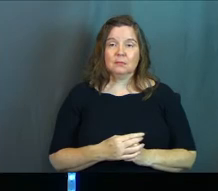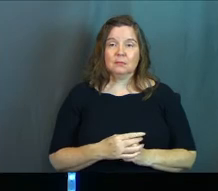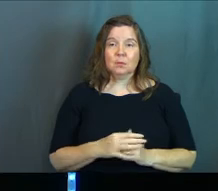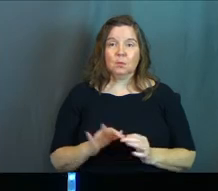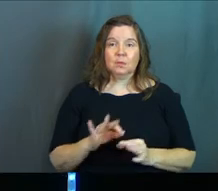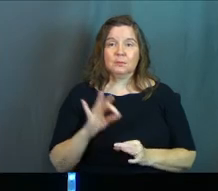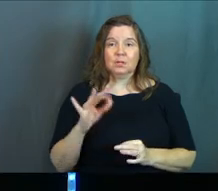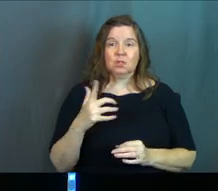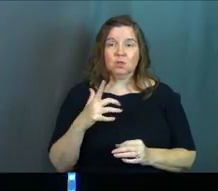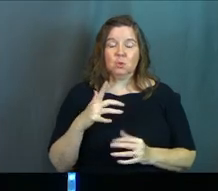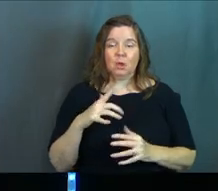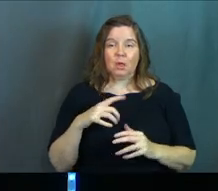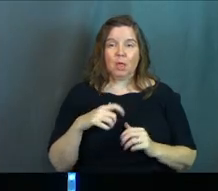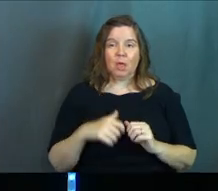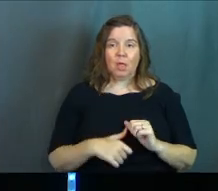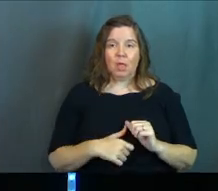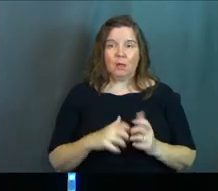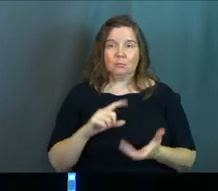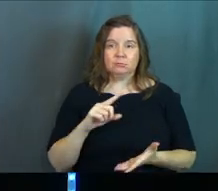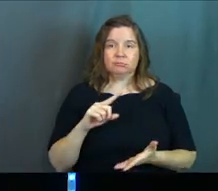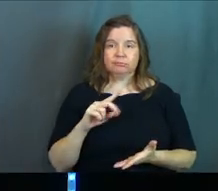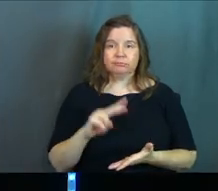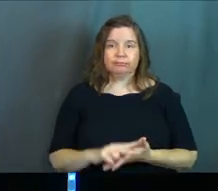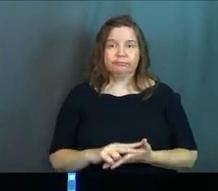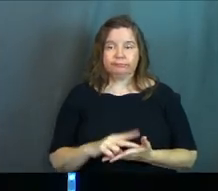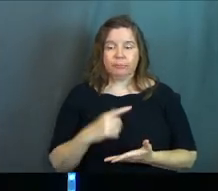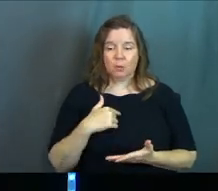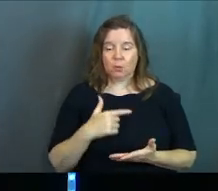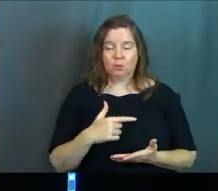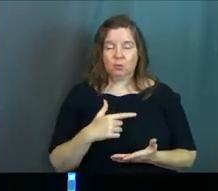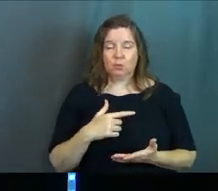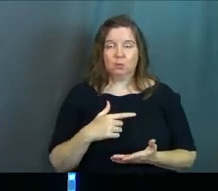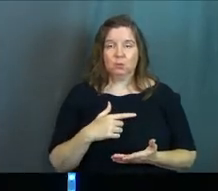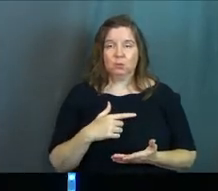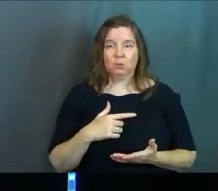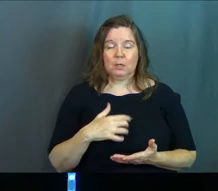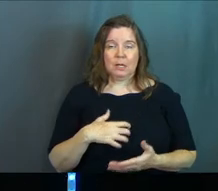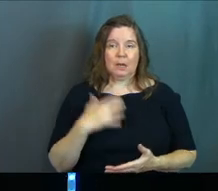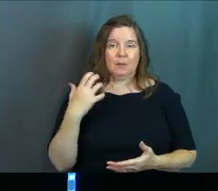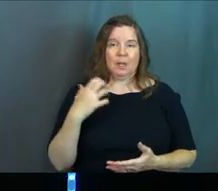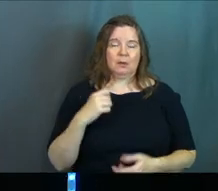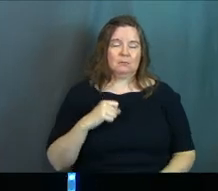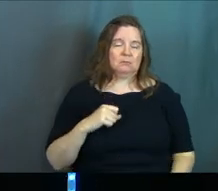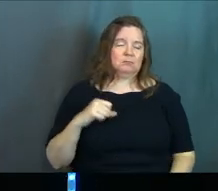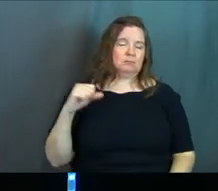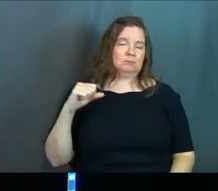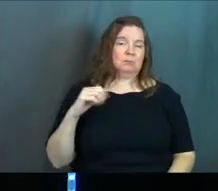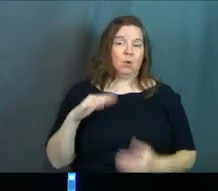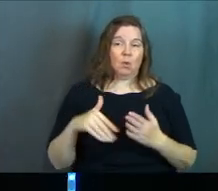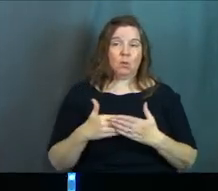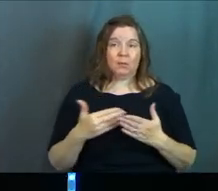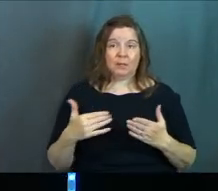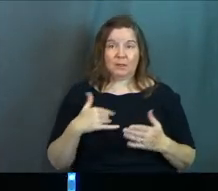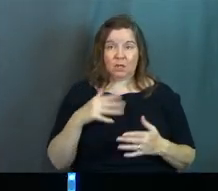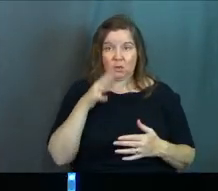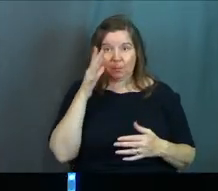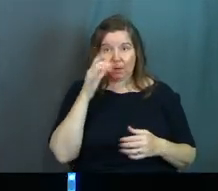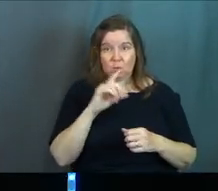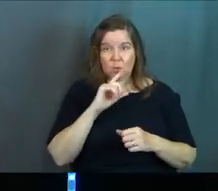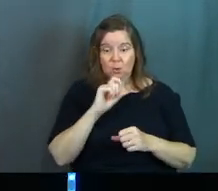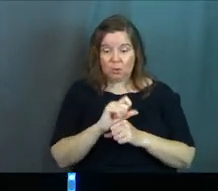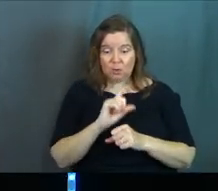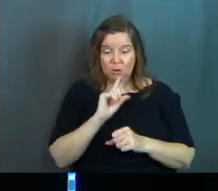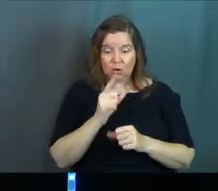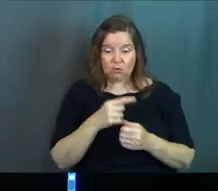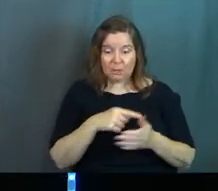where spiritually you kind of crash, where you get mad, you get disillusioned. All those things that your parents are working